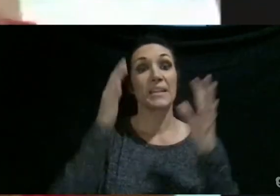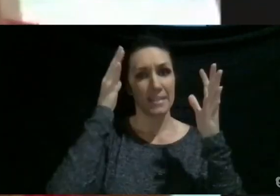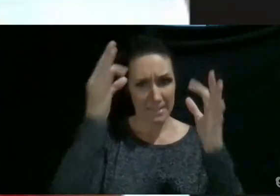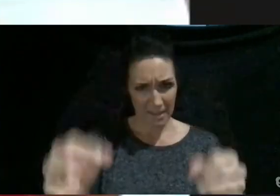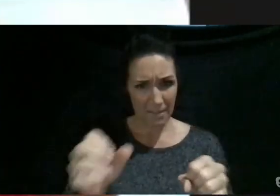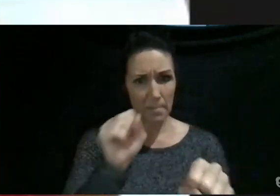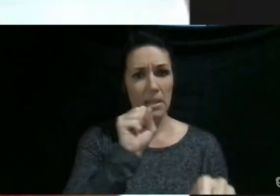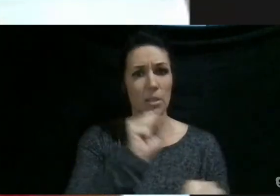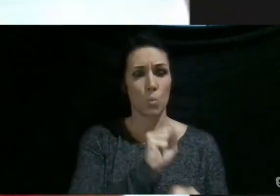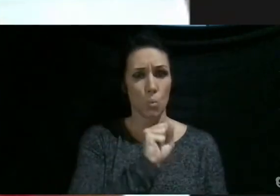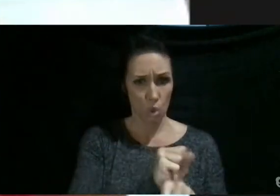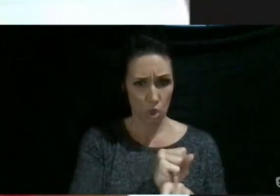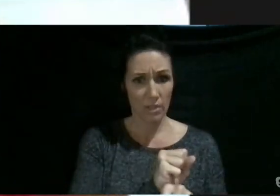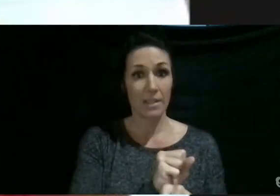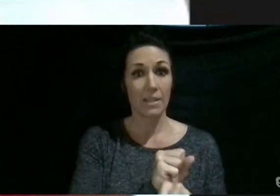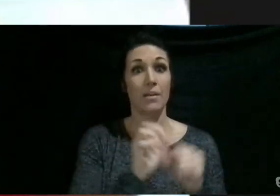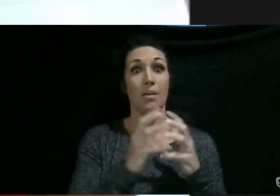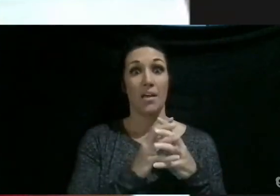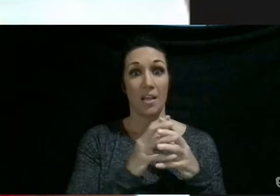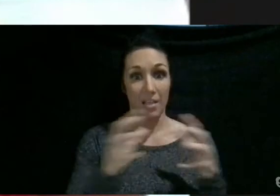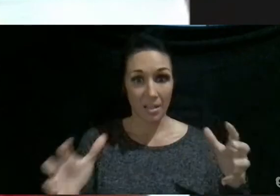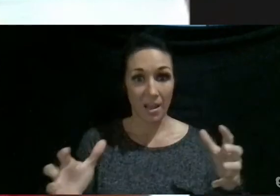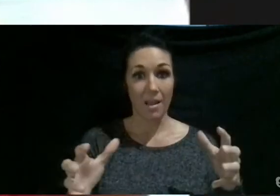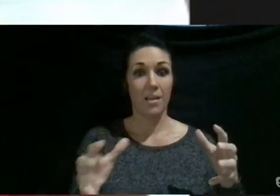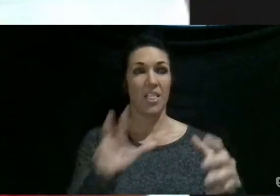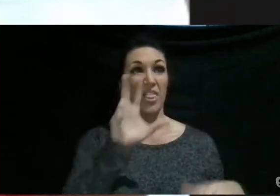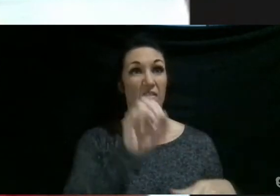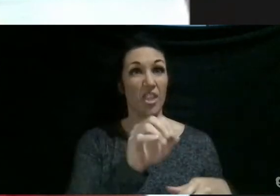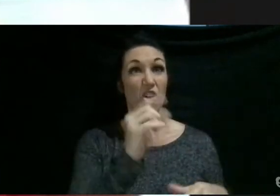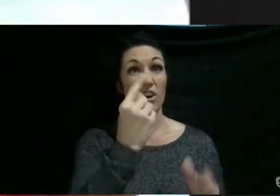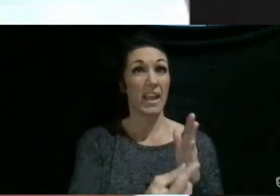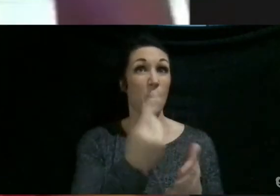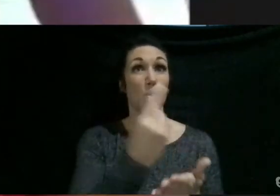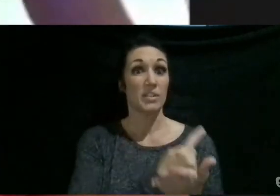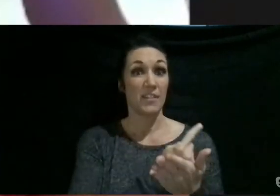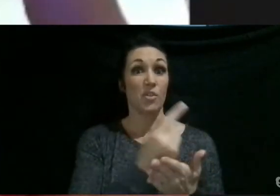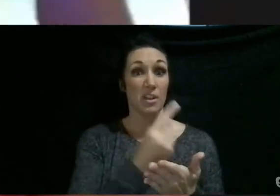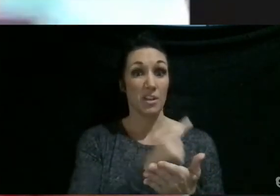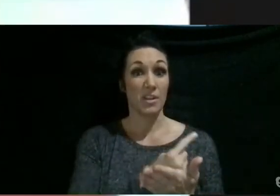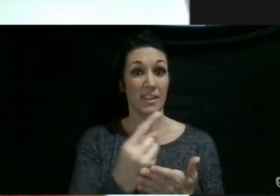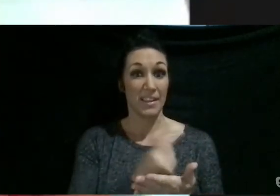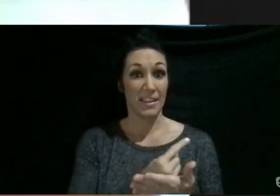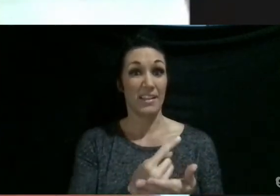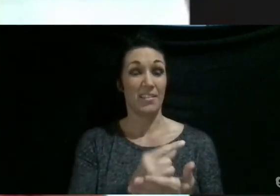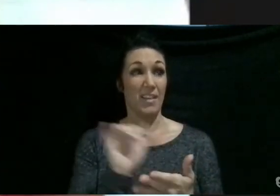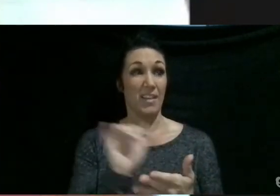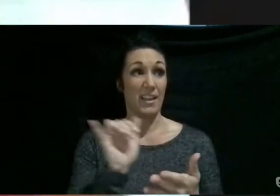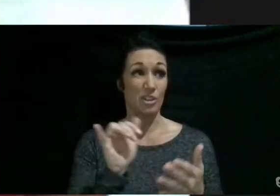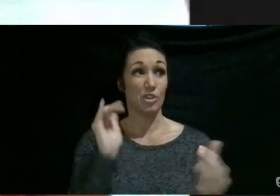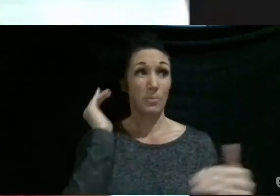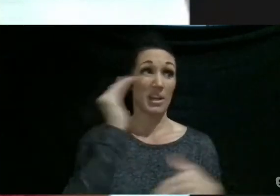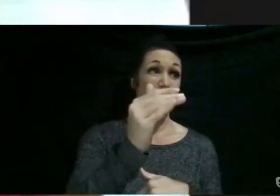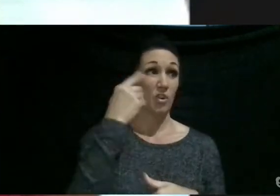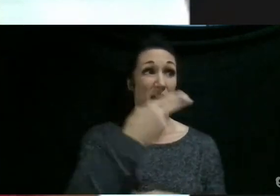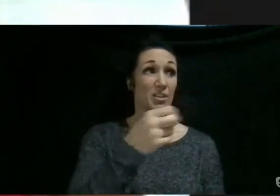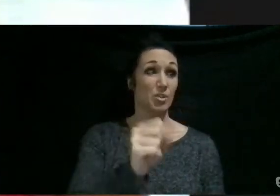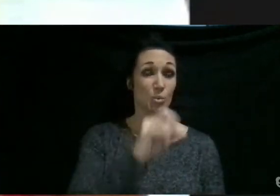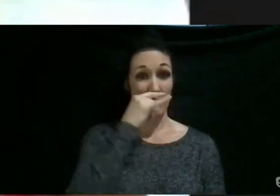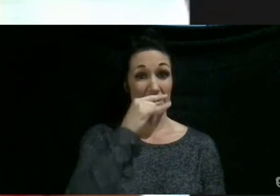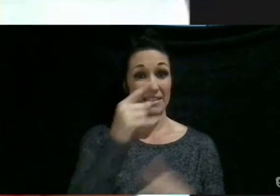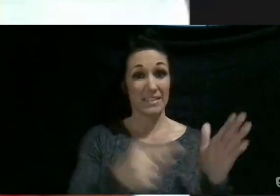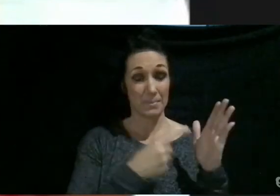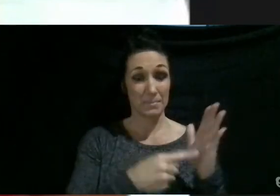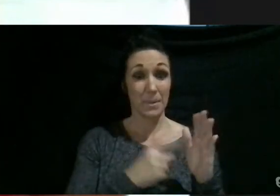a lot. It's, like, almost 30 hours every week, which is, like, too much for high school kids sometimes,